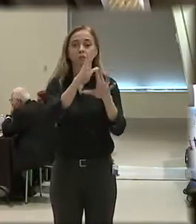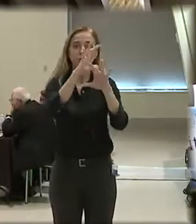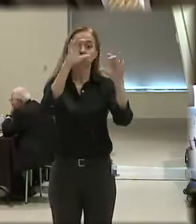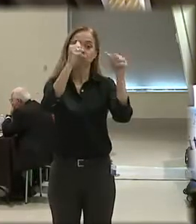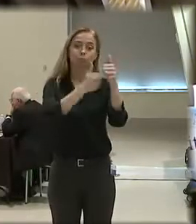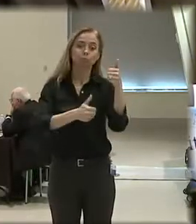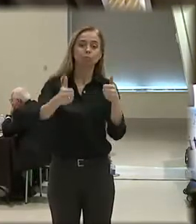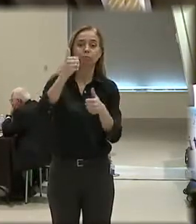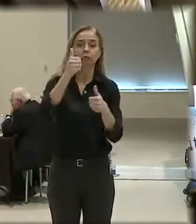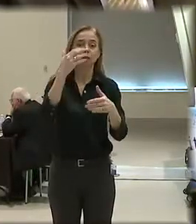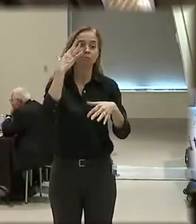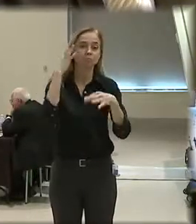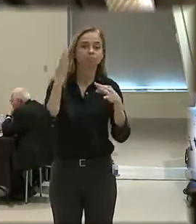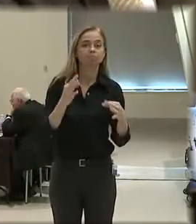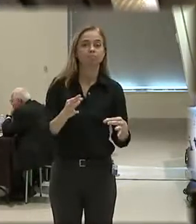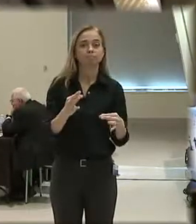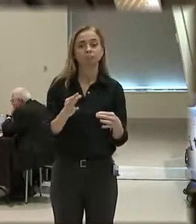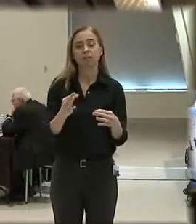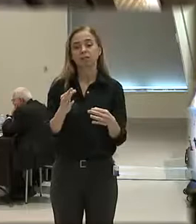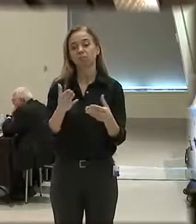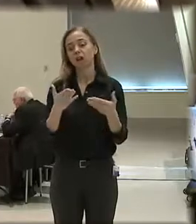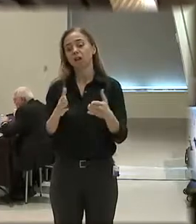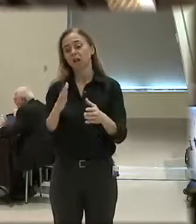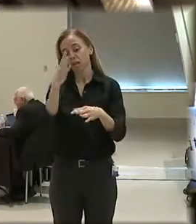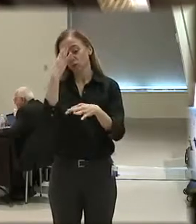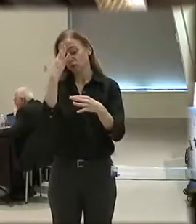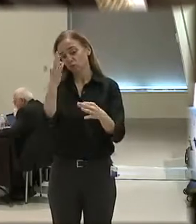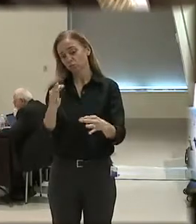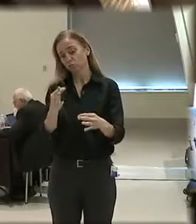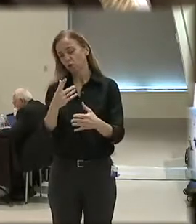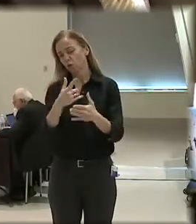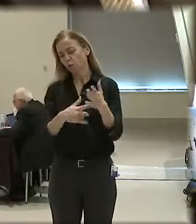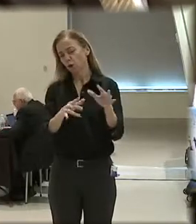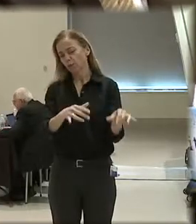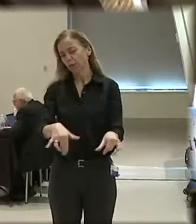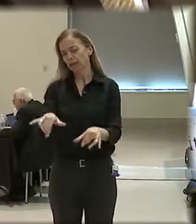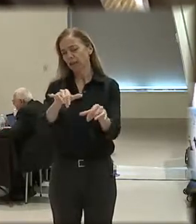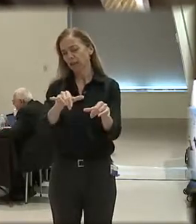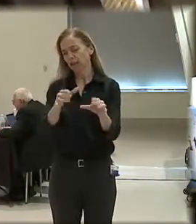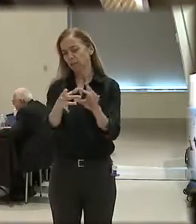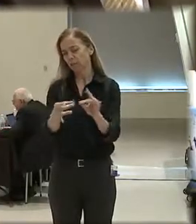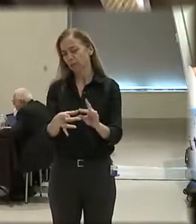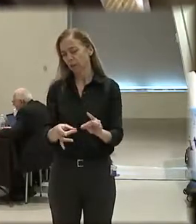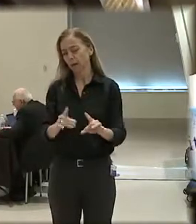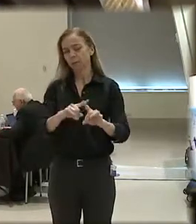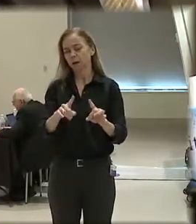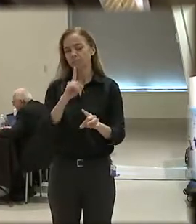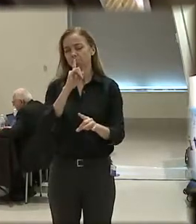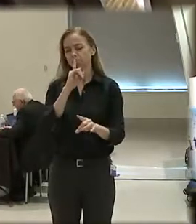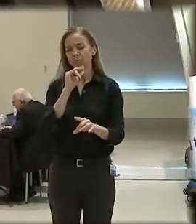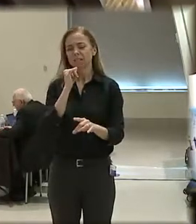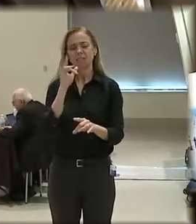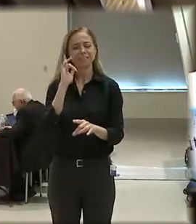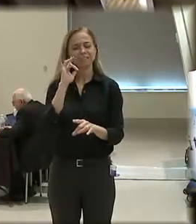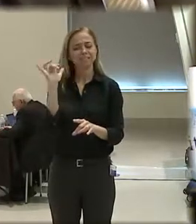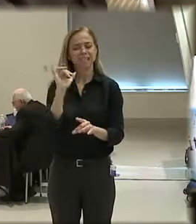when I see it. I'll leave it to you to remember what standard that was about. That doesn't sound like the kind of policies that Dr.